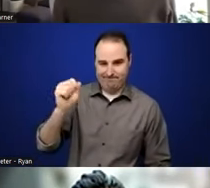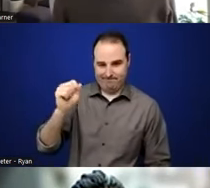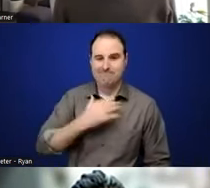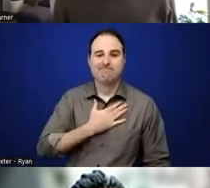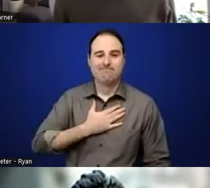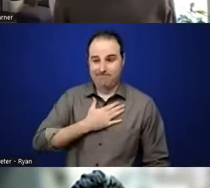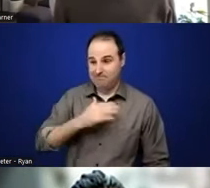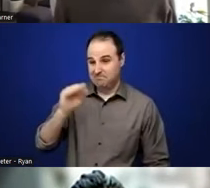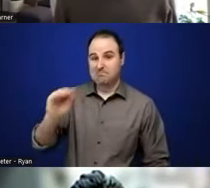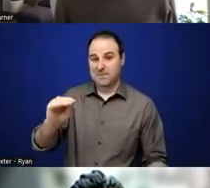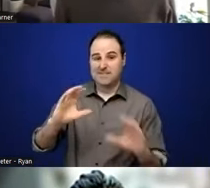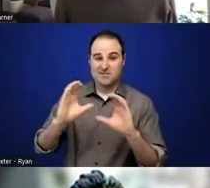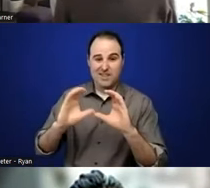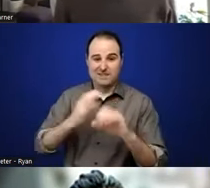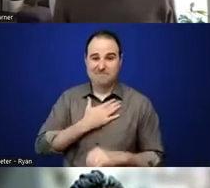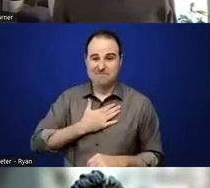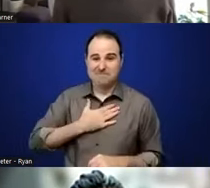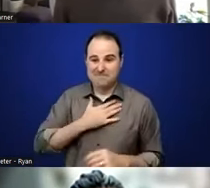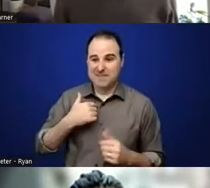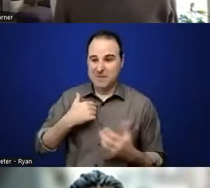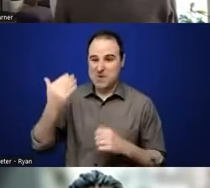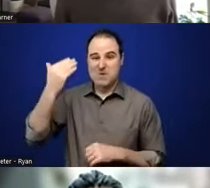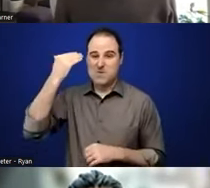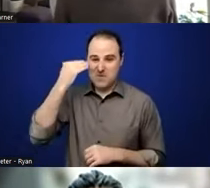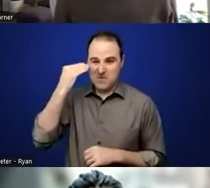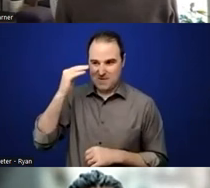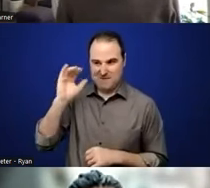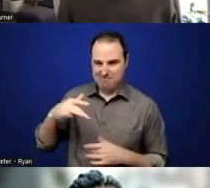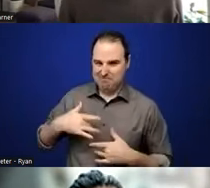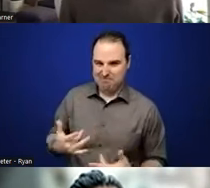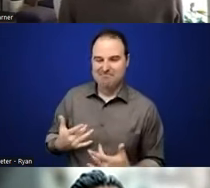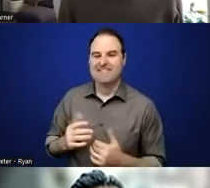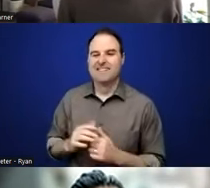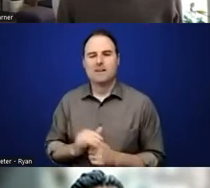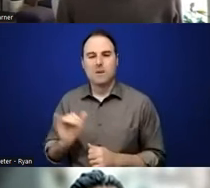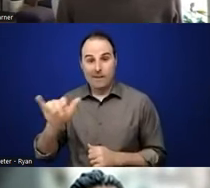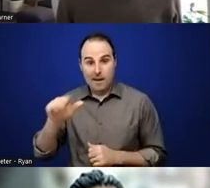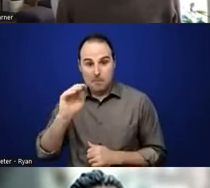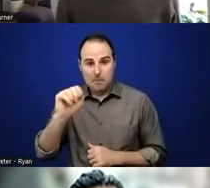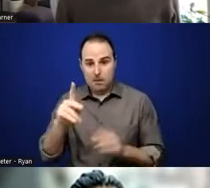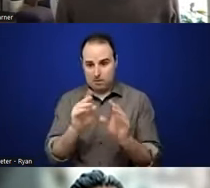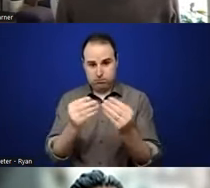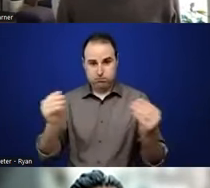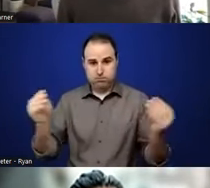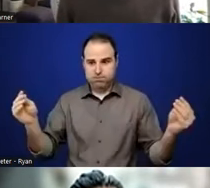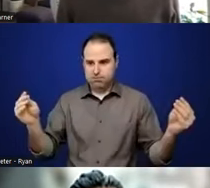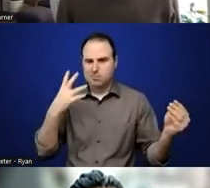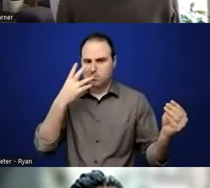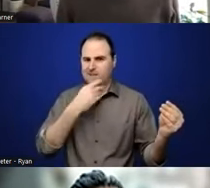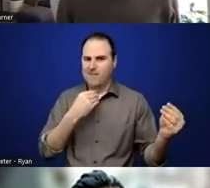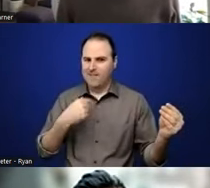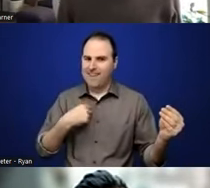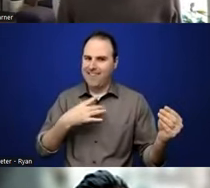what that is. I also love the idea of the map folding out. It looks like a beautiful object. I'm all about a good, good object.